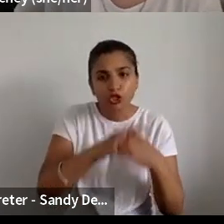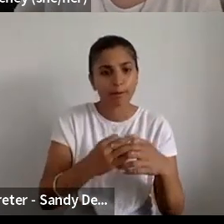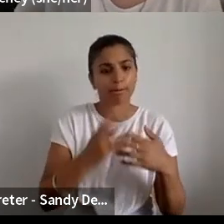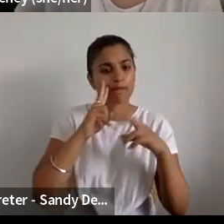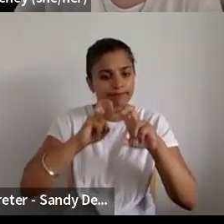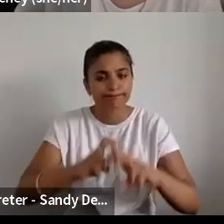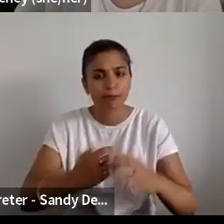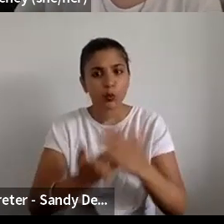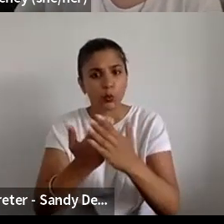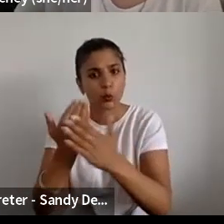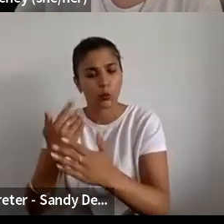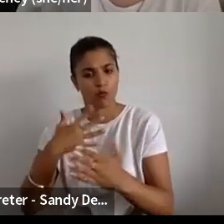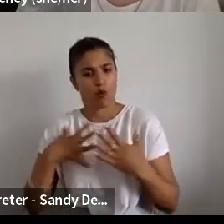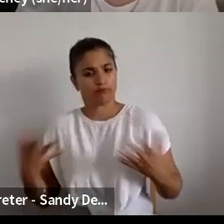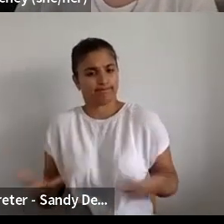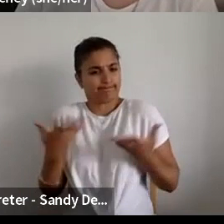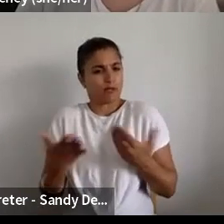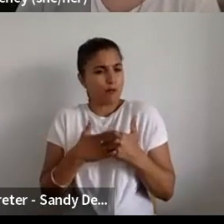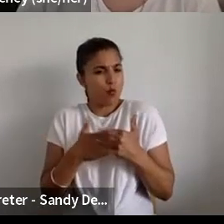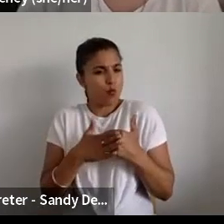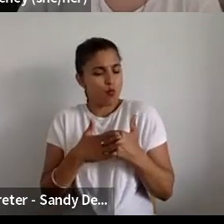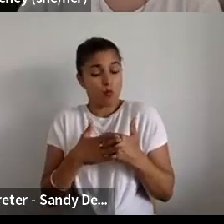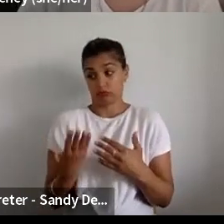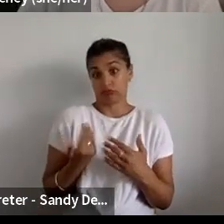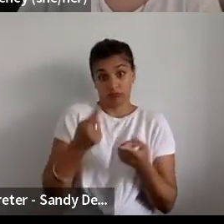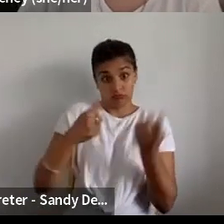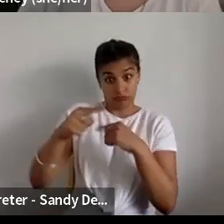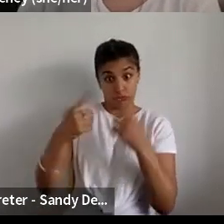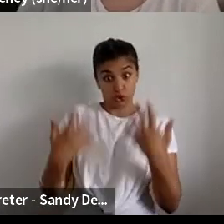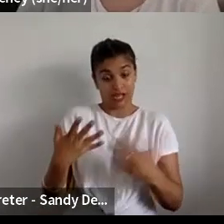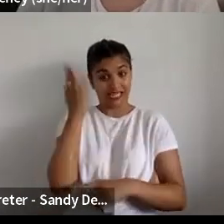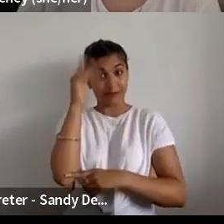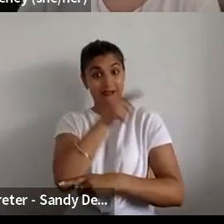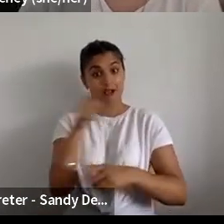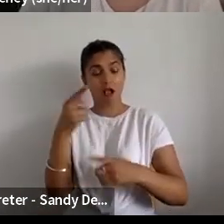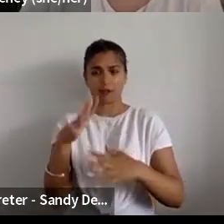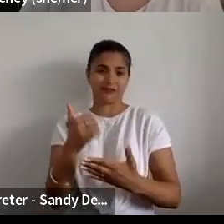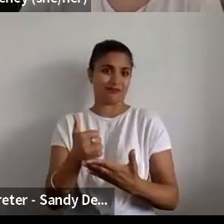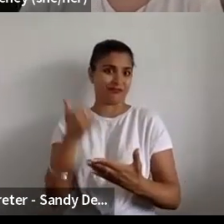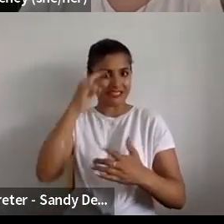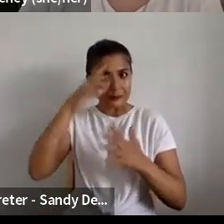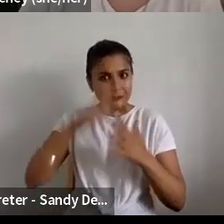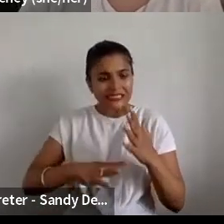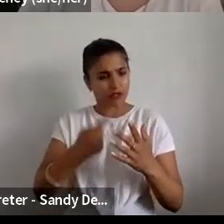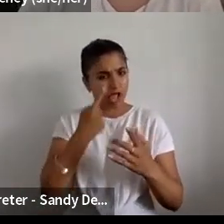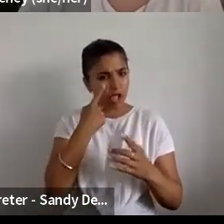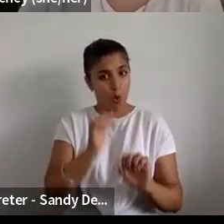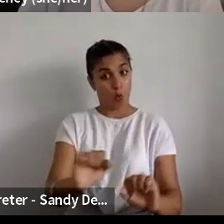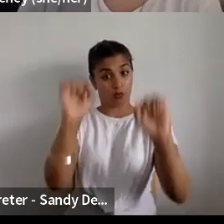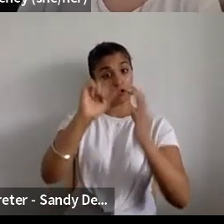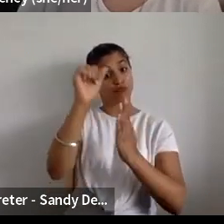Our brilliant speakers have all recently had experience with trying random selection in their own programmes.